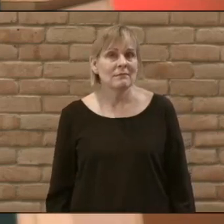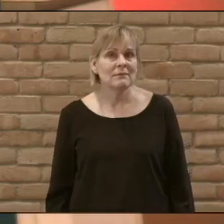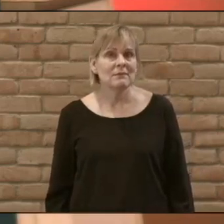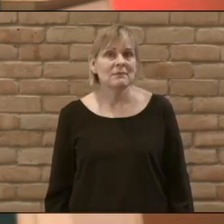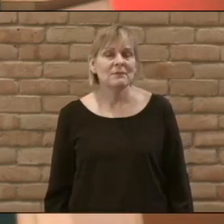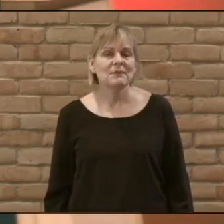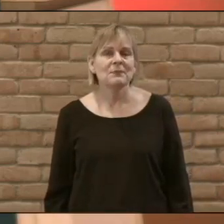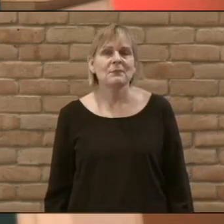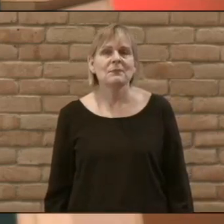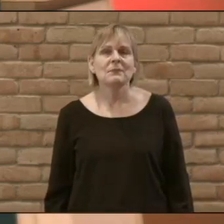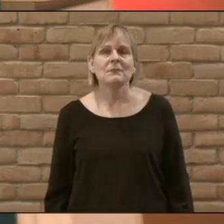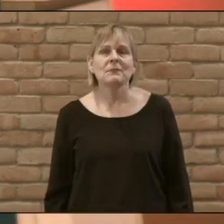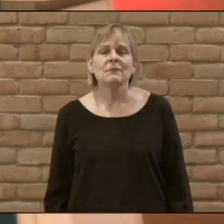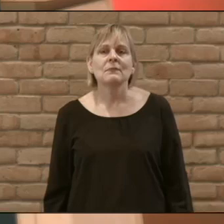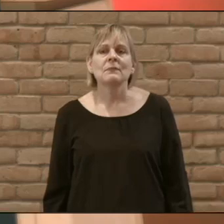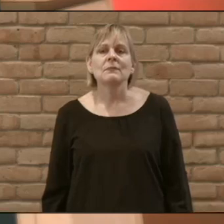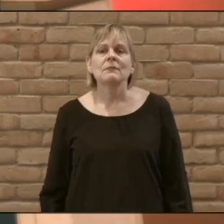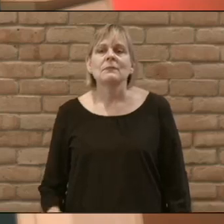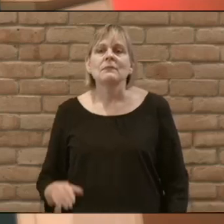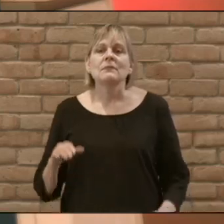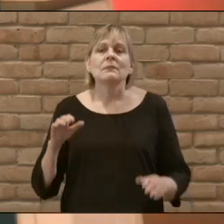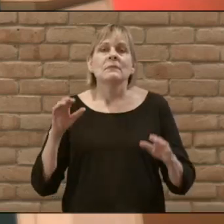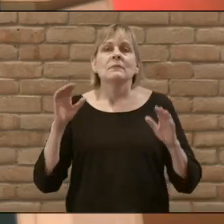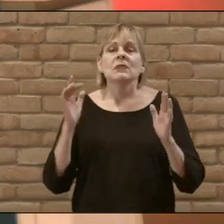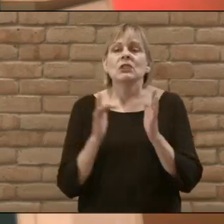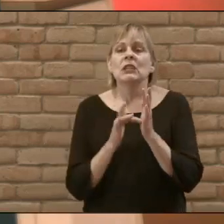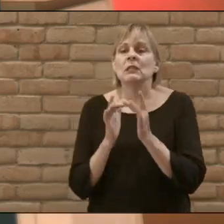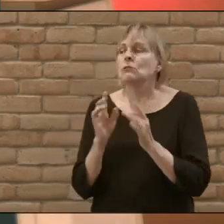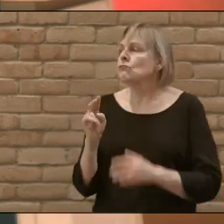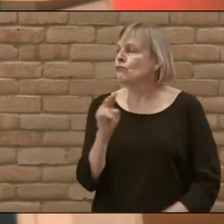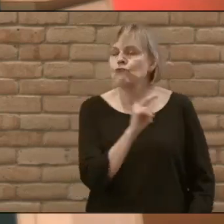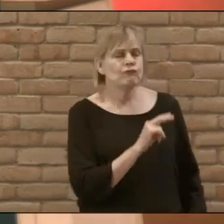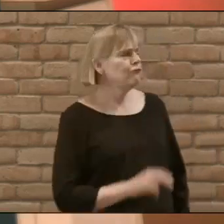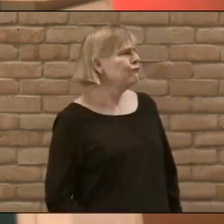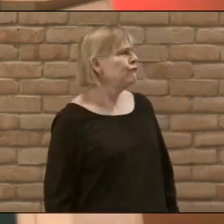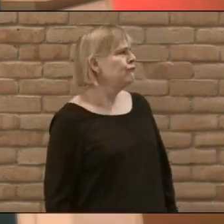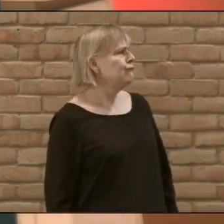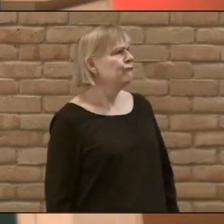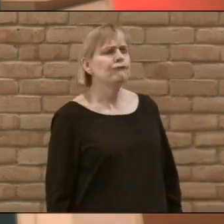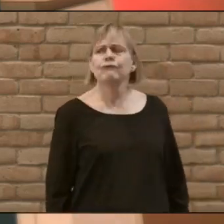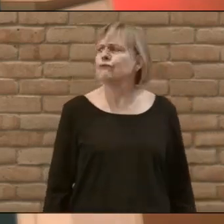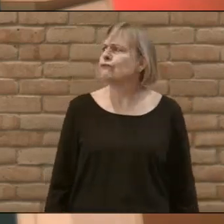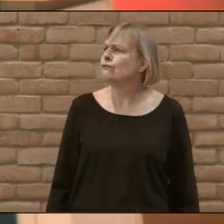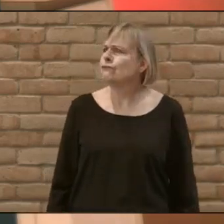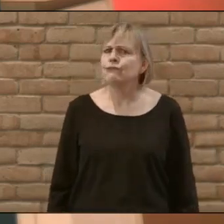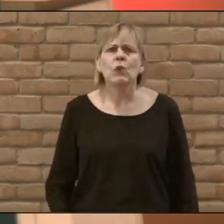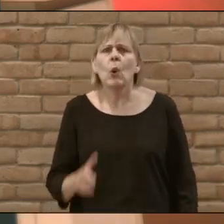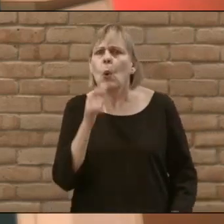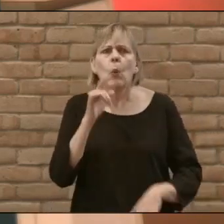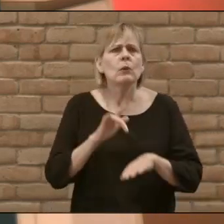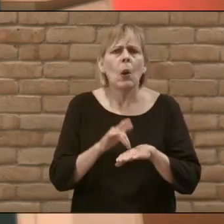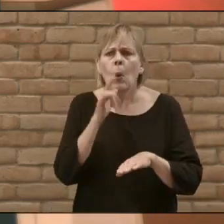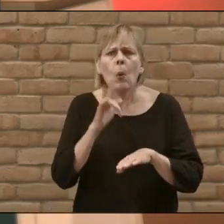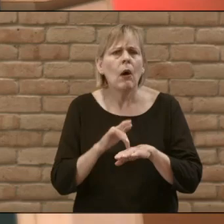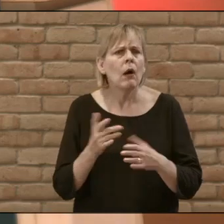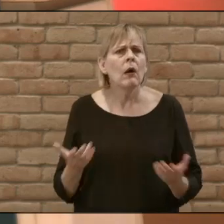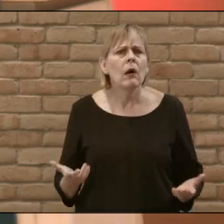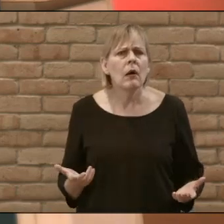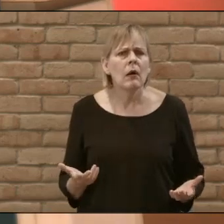and so this procession to Jairus' home stops Jesus turns around starts looking around like he's got to figure out who did this